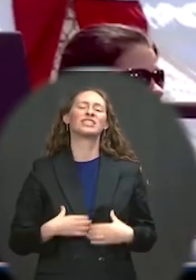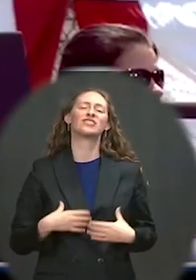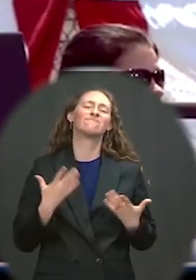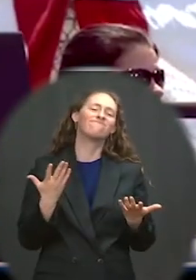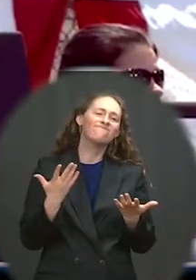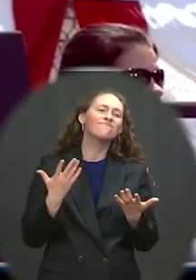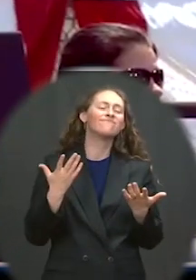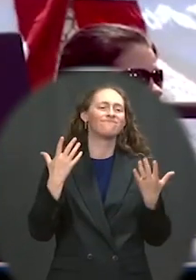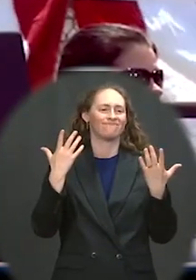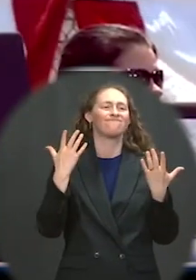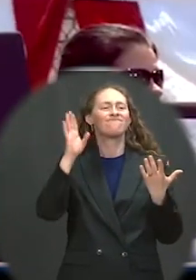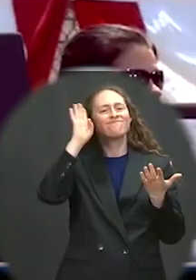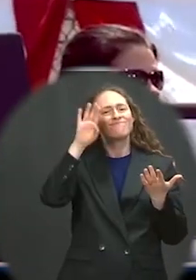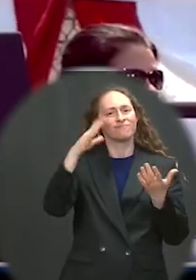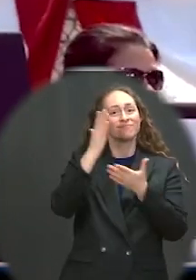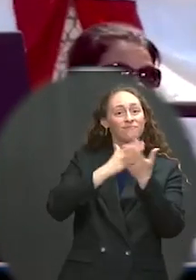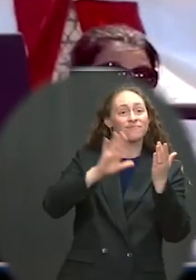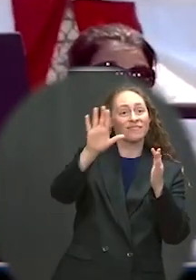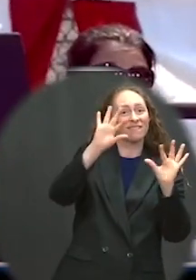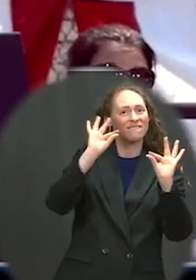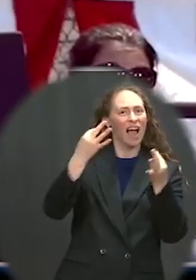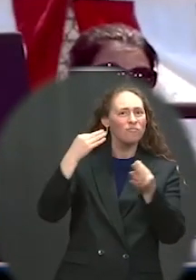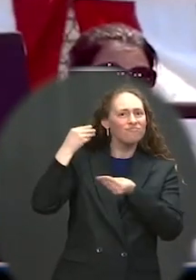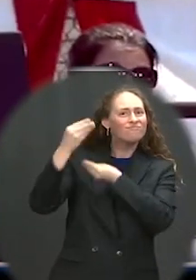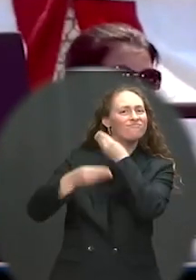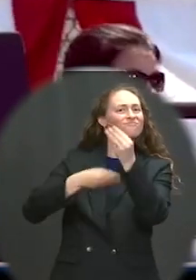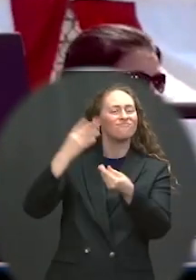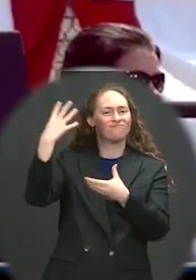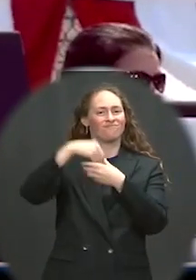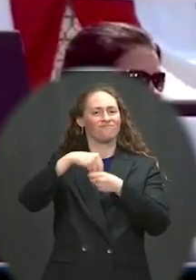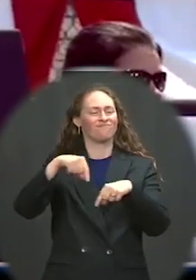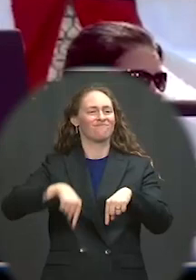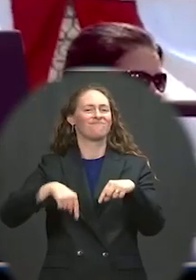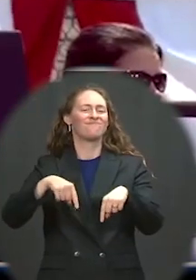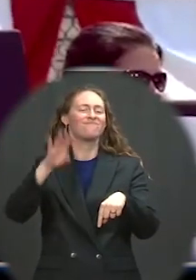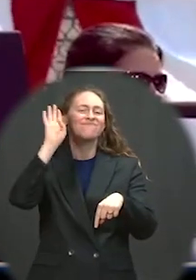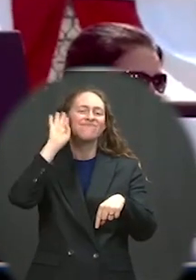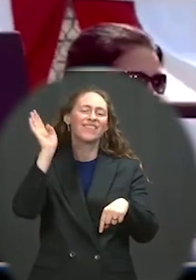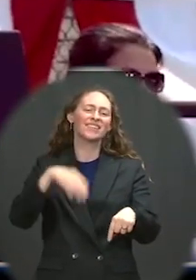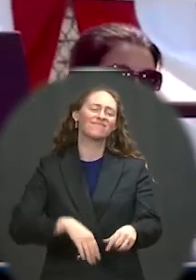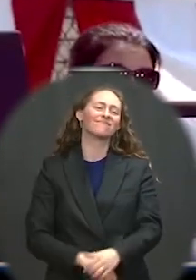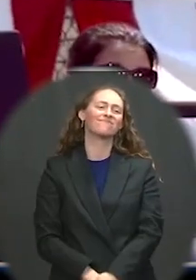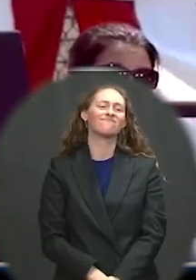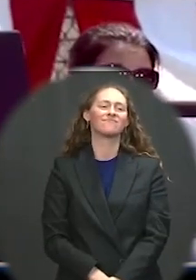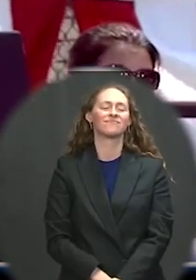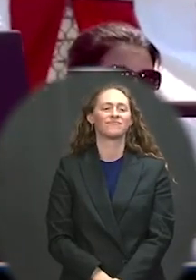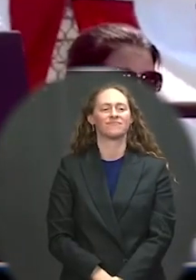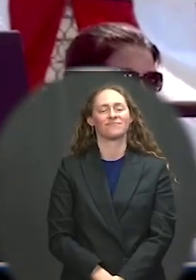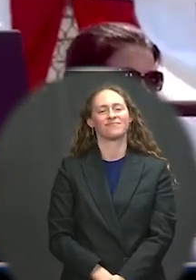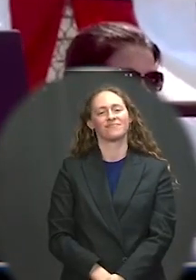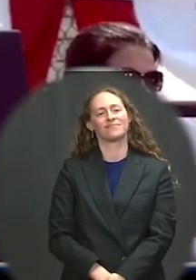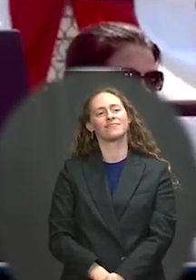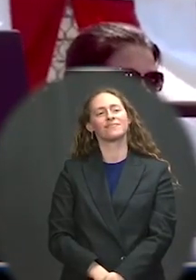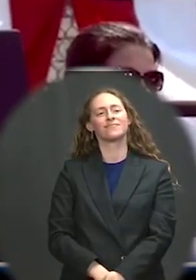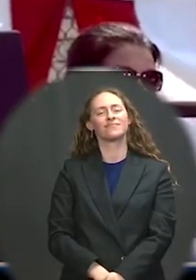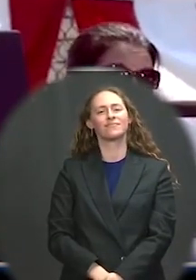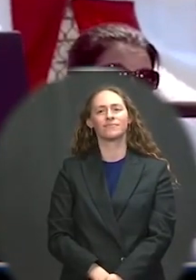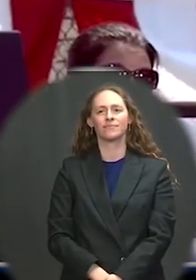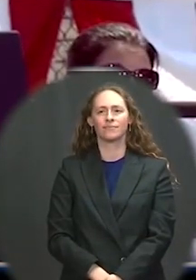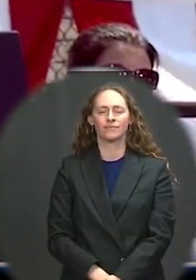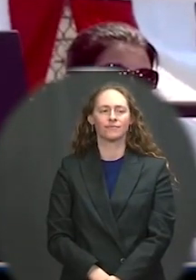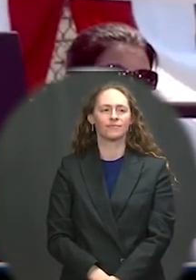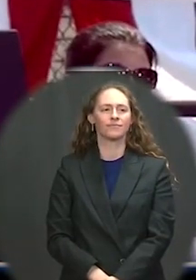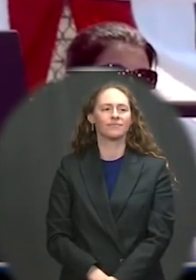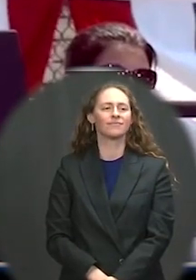First-class Rachel Pache is about to become the third-generation Academy grad. Meanwhile, first-class